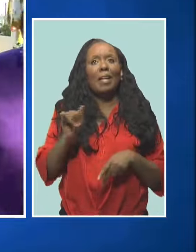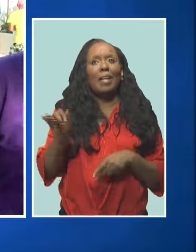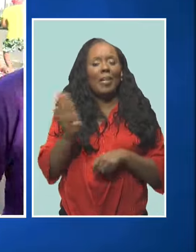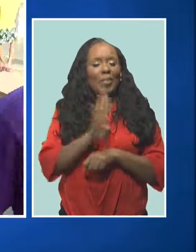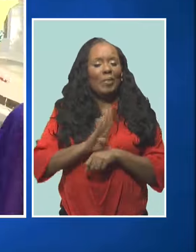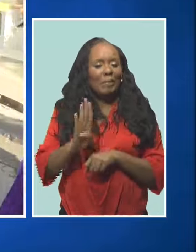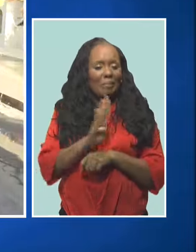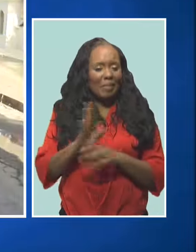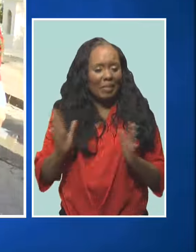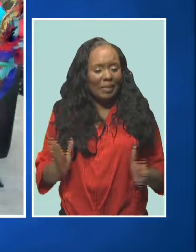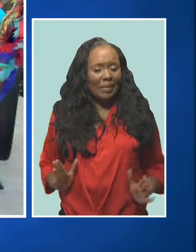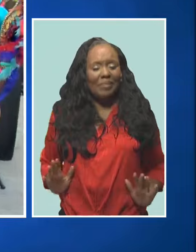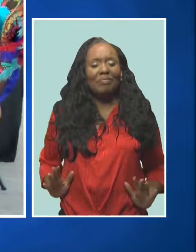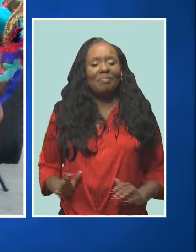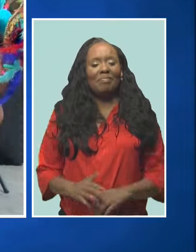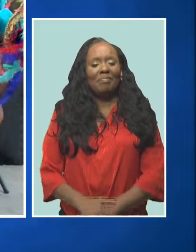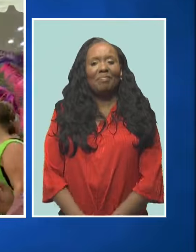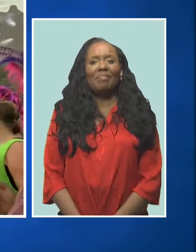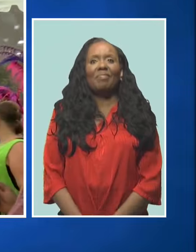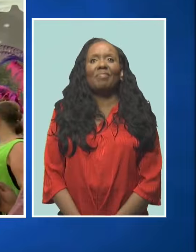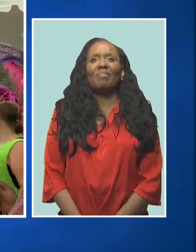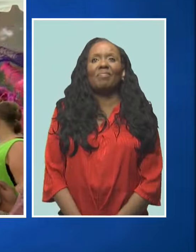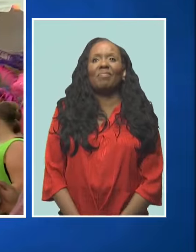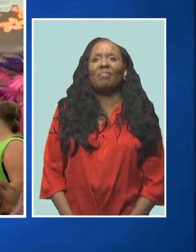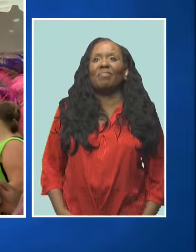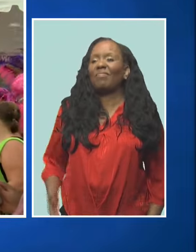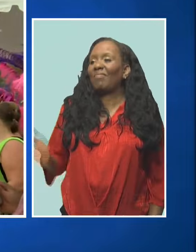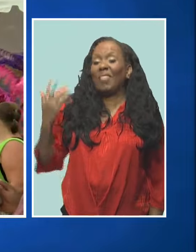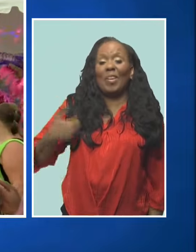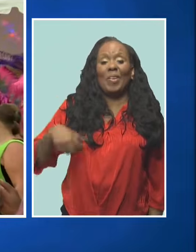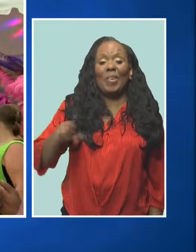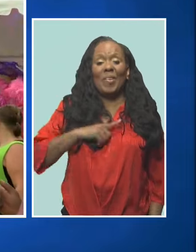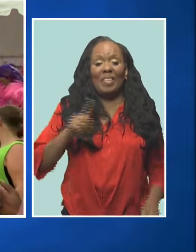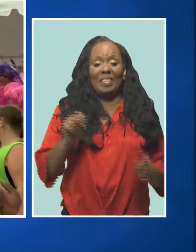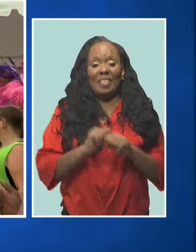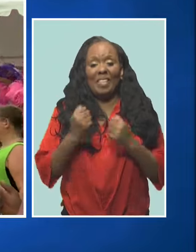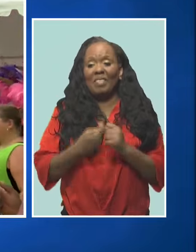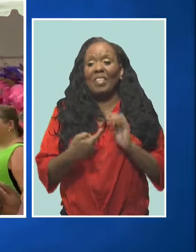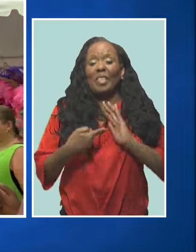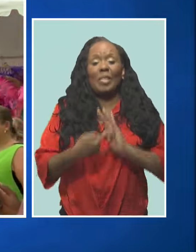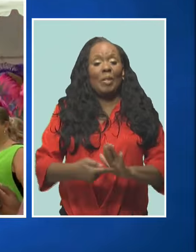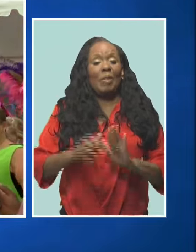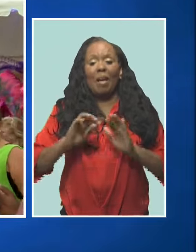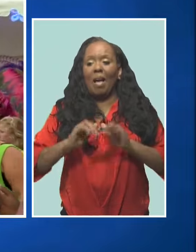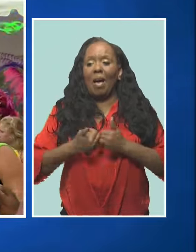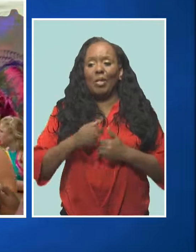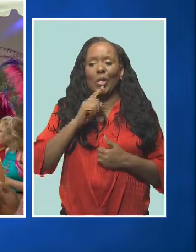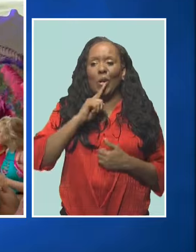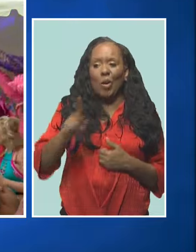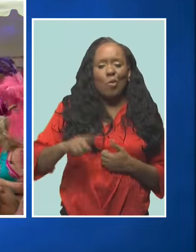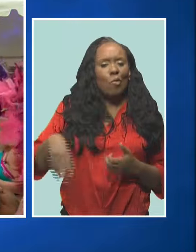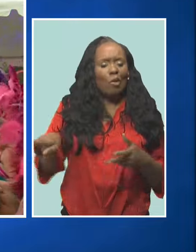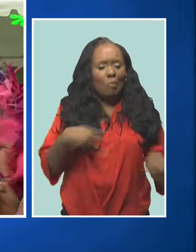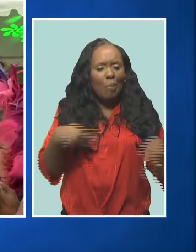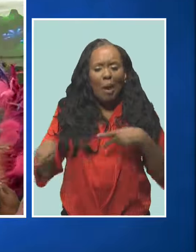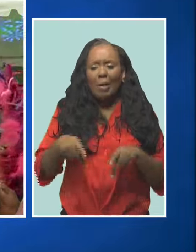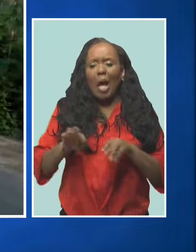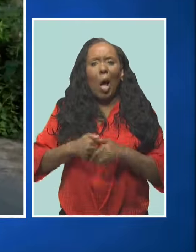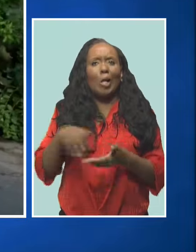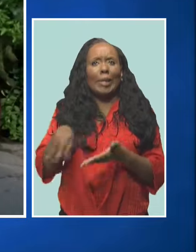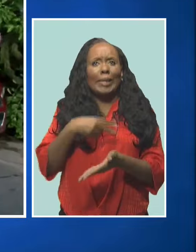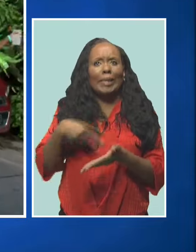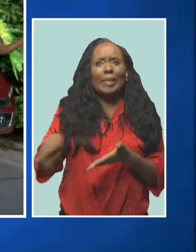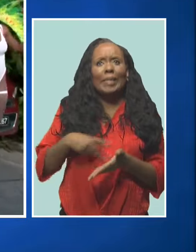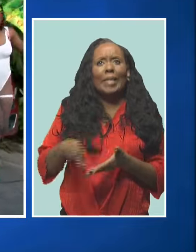the Beijing way. We're here at Seabreeze. As a team member, we show guests how we do it here, how we party, and